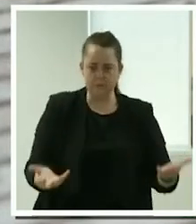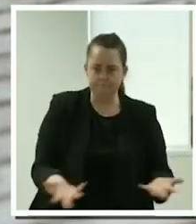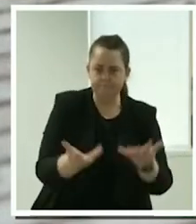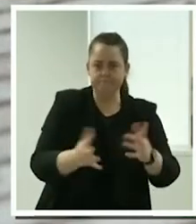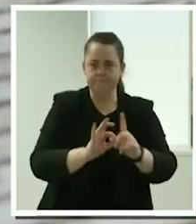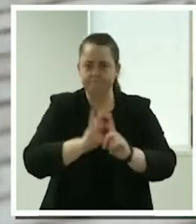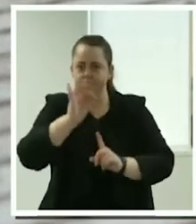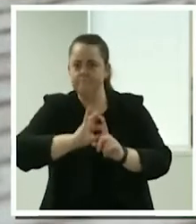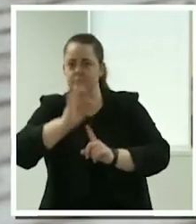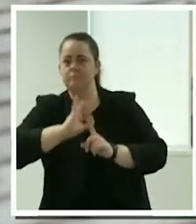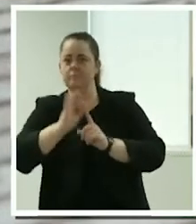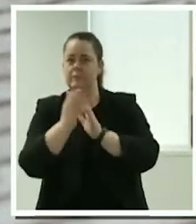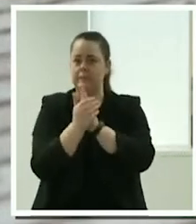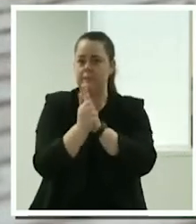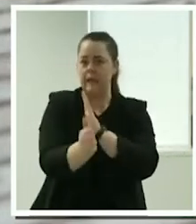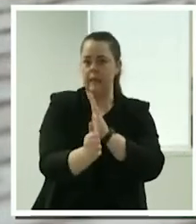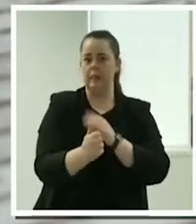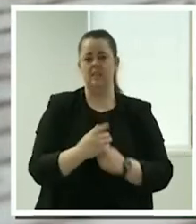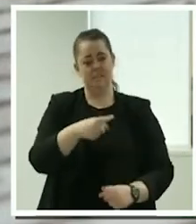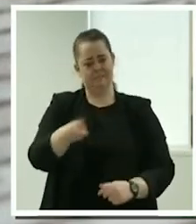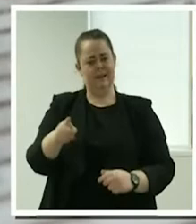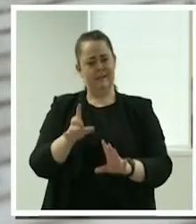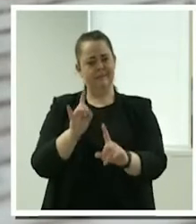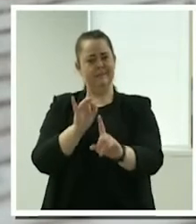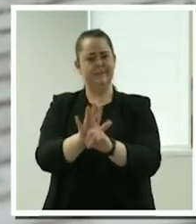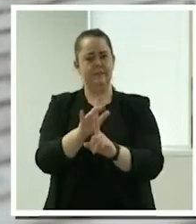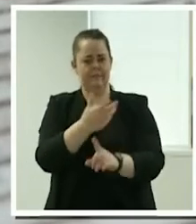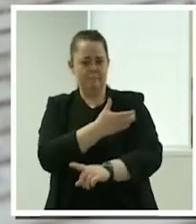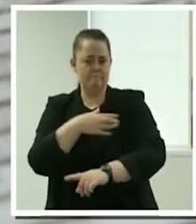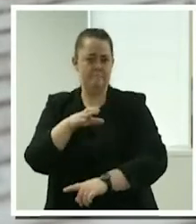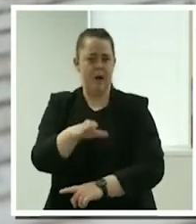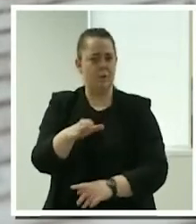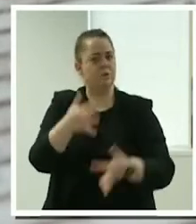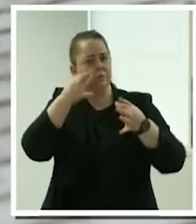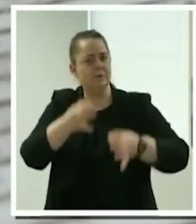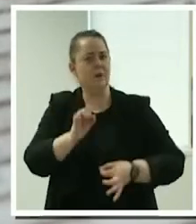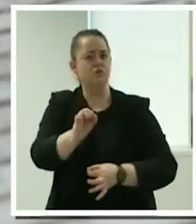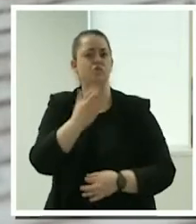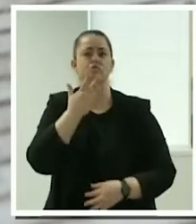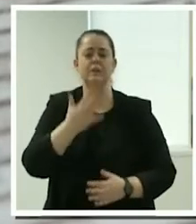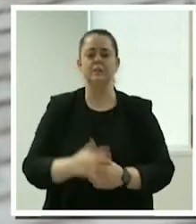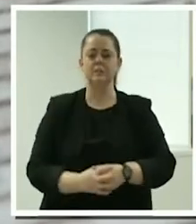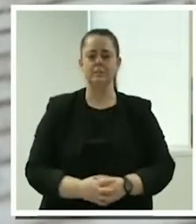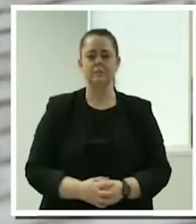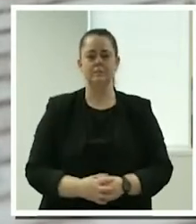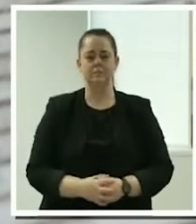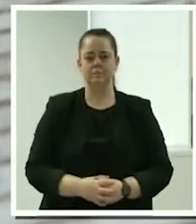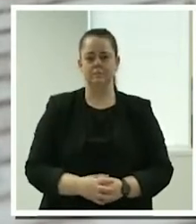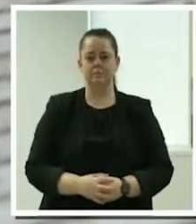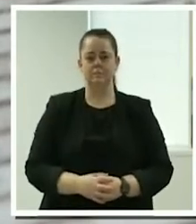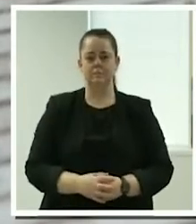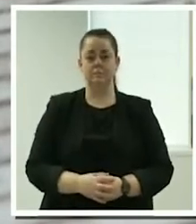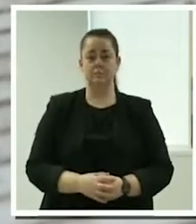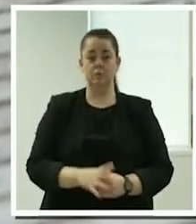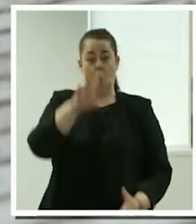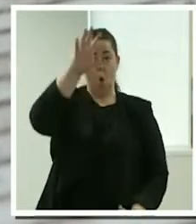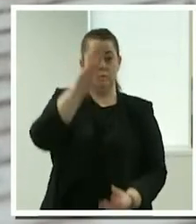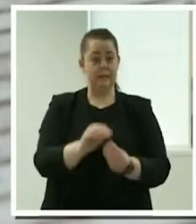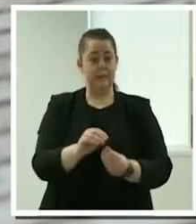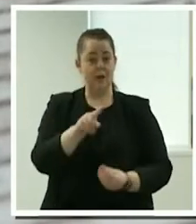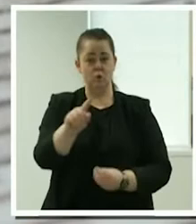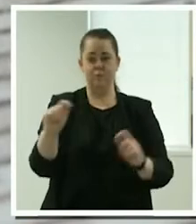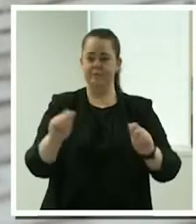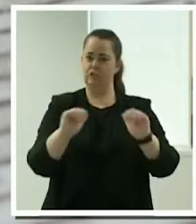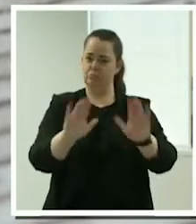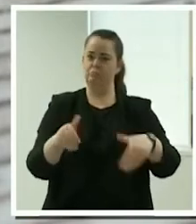rates. Through Mable, small businesses, that means all of you, have delivered more than 9 million hours of care and support to